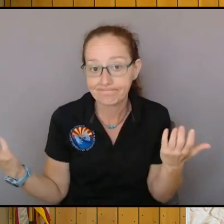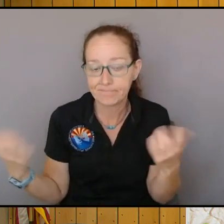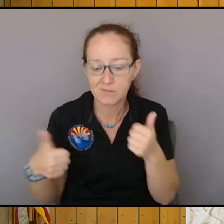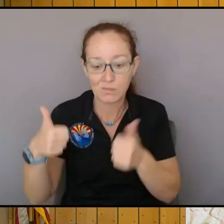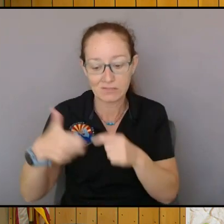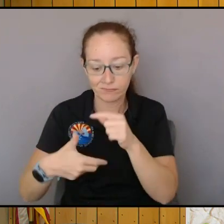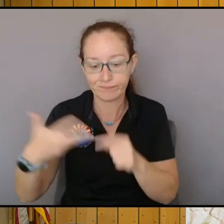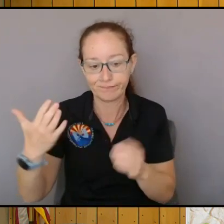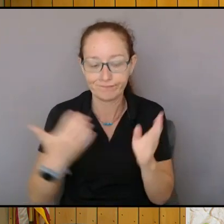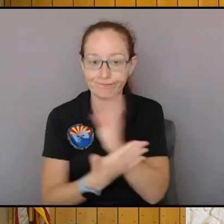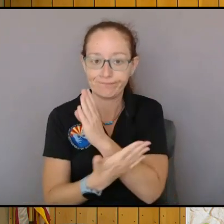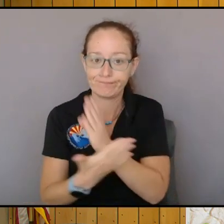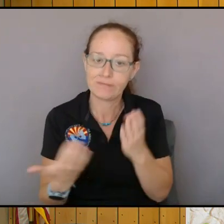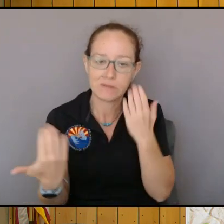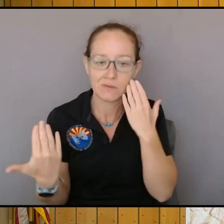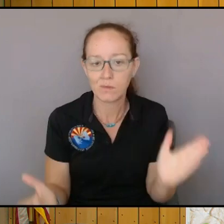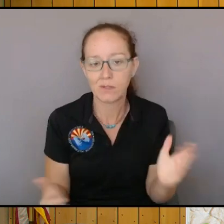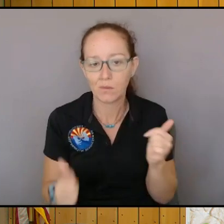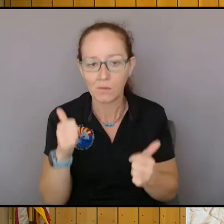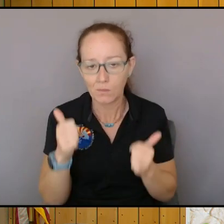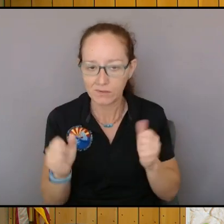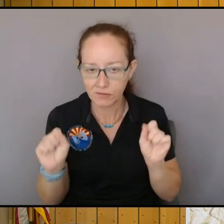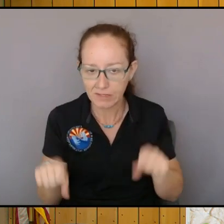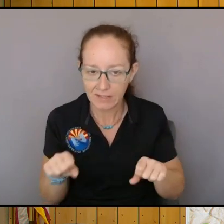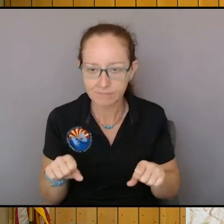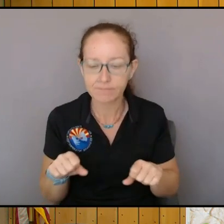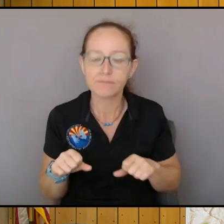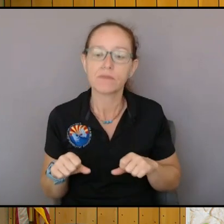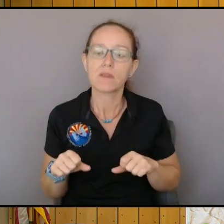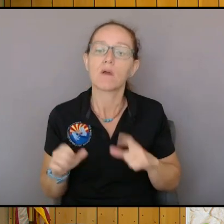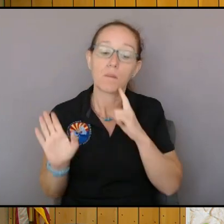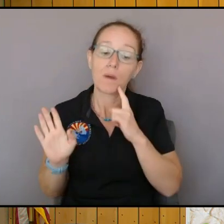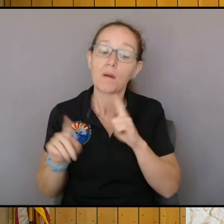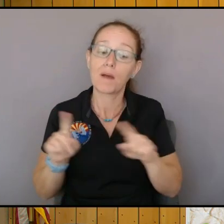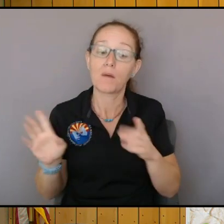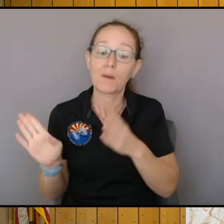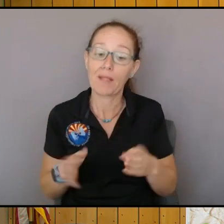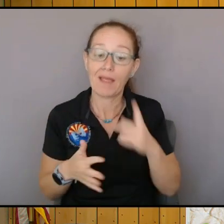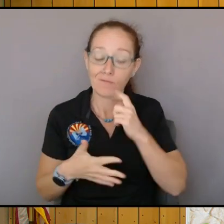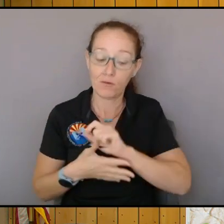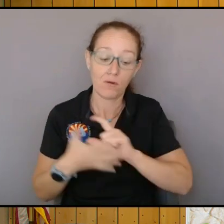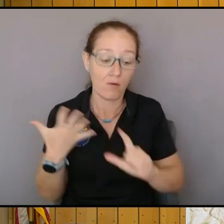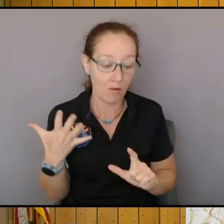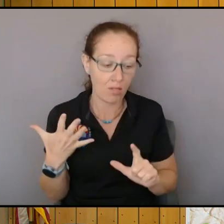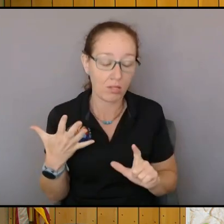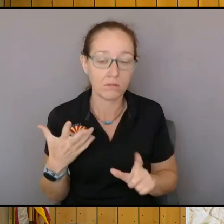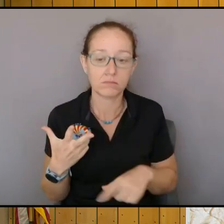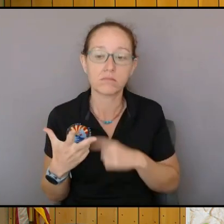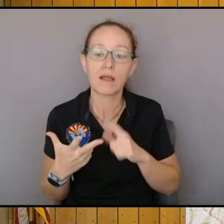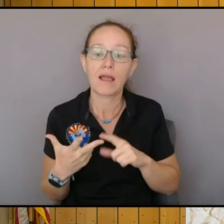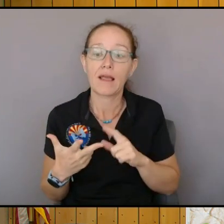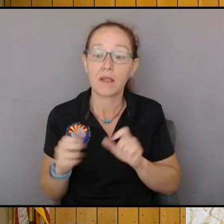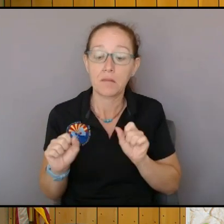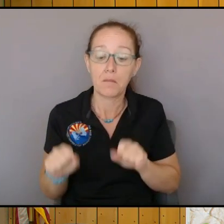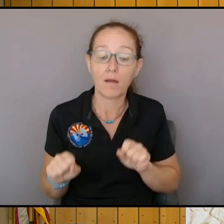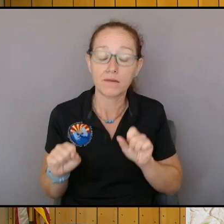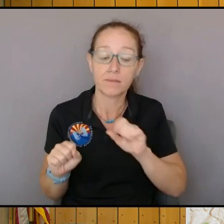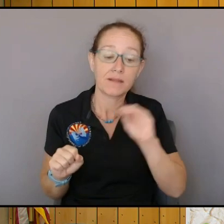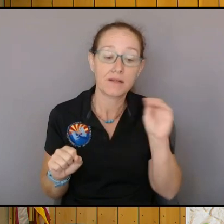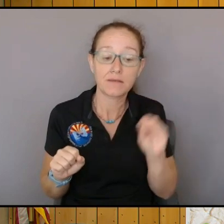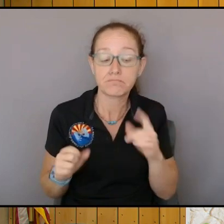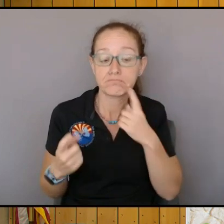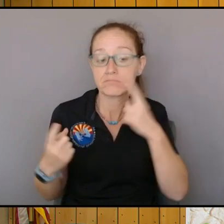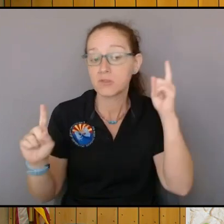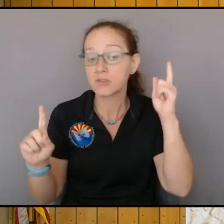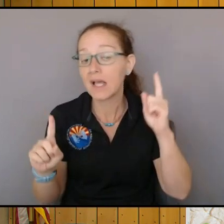that we will plan for each one of the contingencies we'll allocate resources to each one of the efforts based on the probability of success and the time it takes to